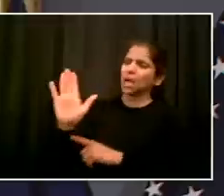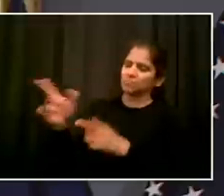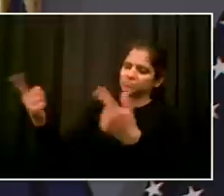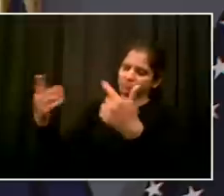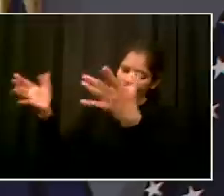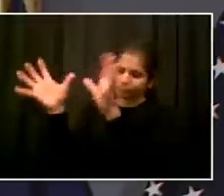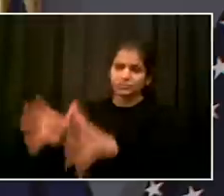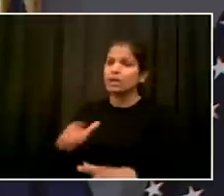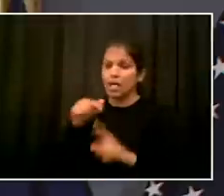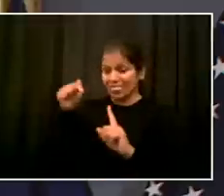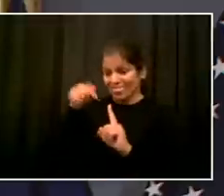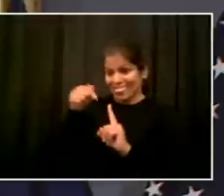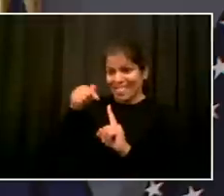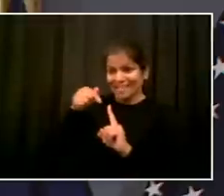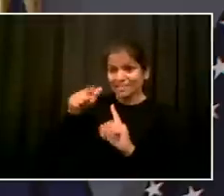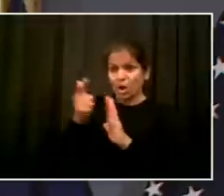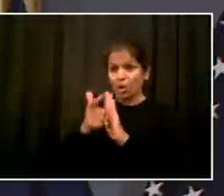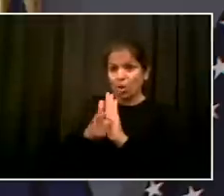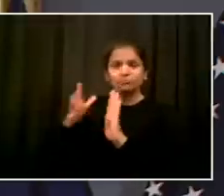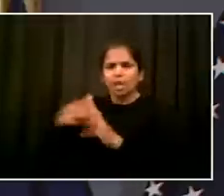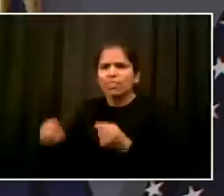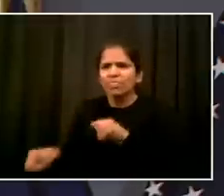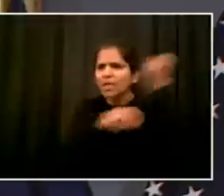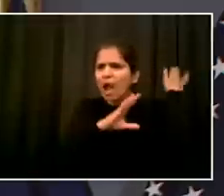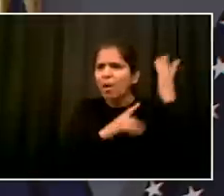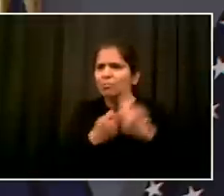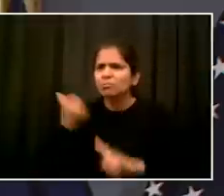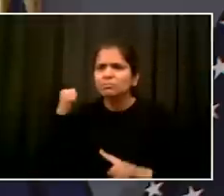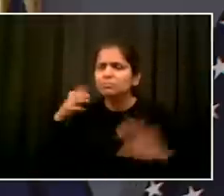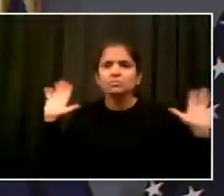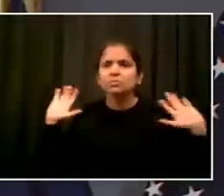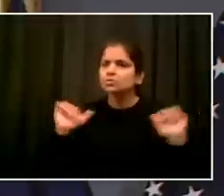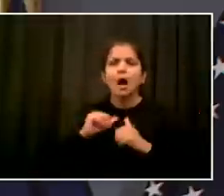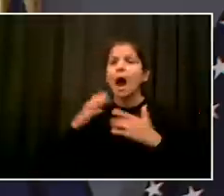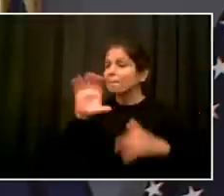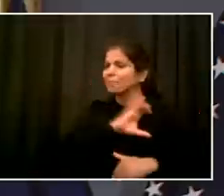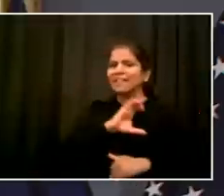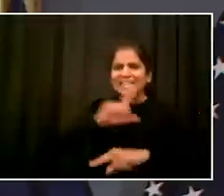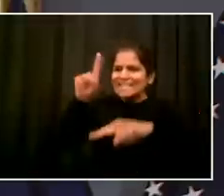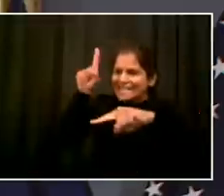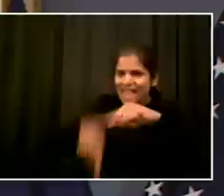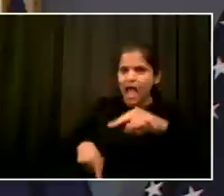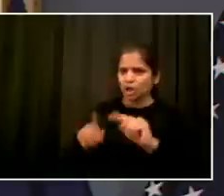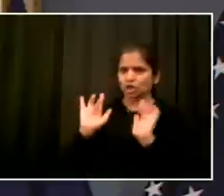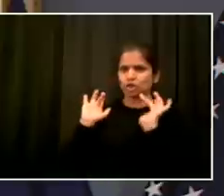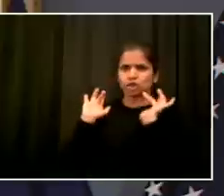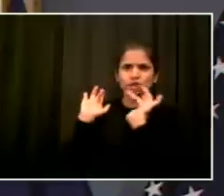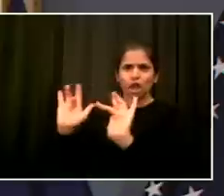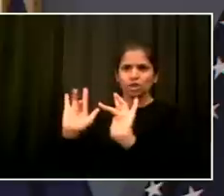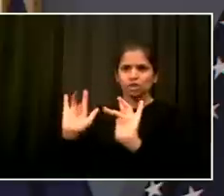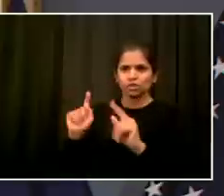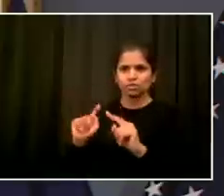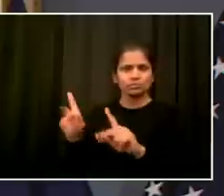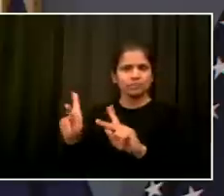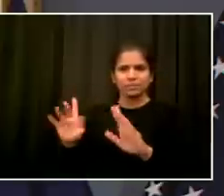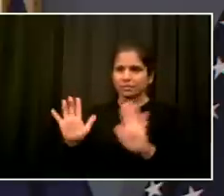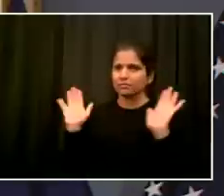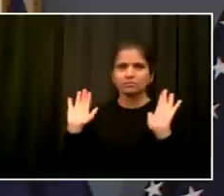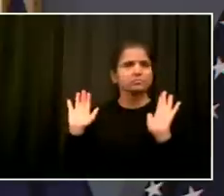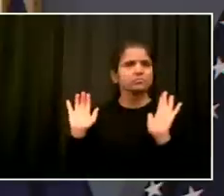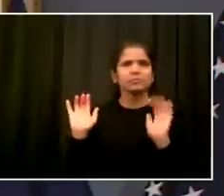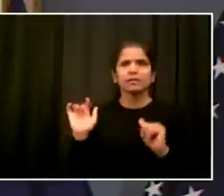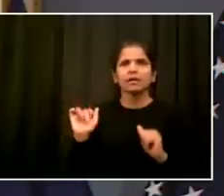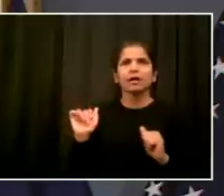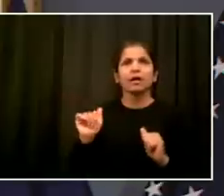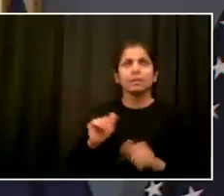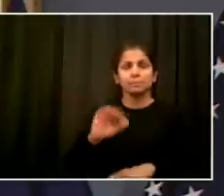officer on patrol, that we stopped arresting for marijuana. There is a countless list of reforms. Don't take away that history. Those were